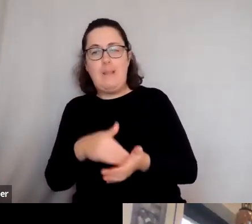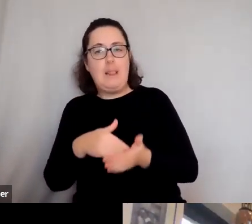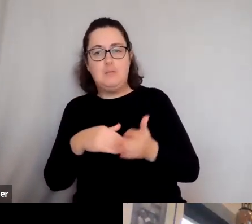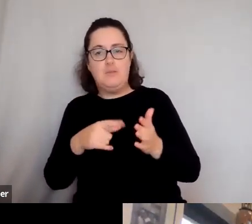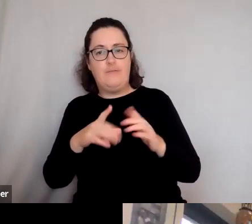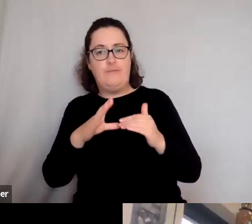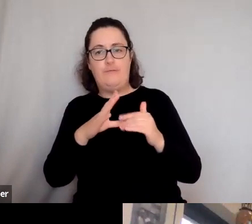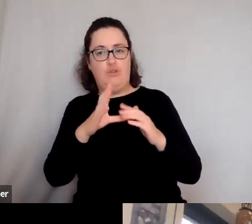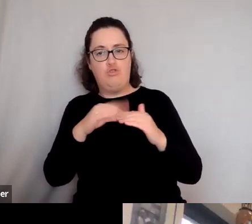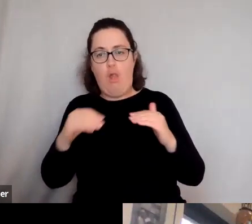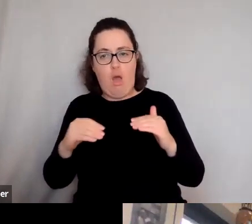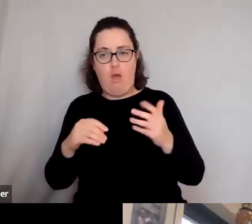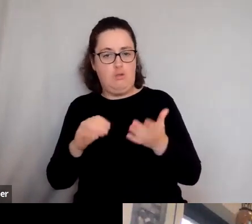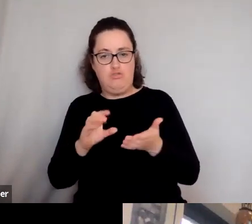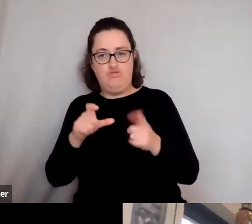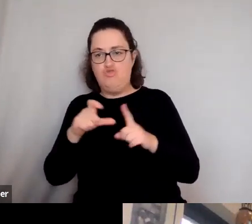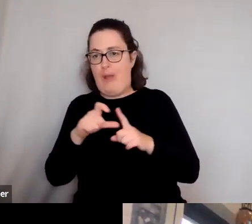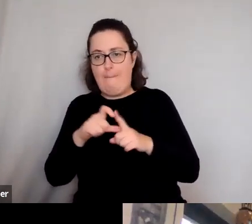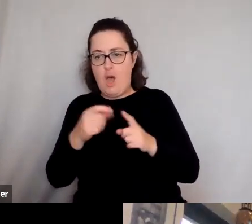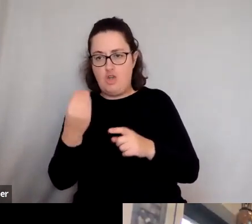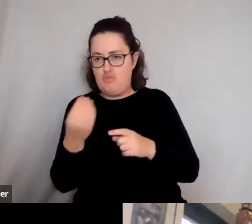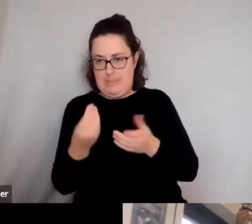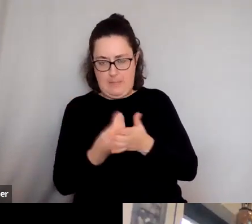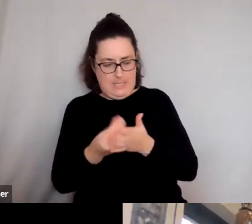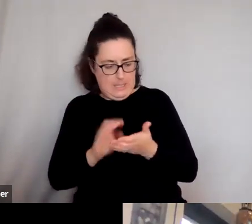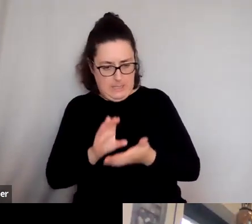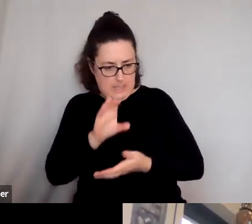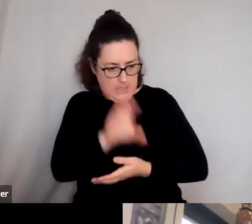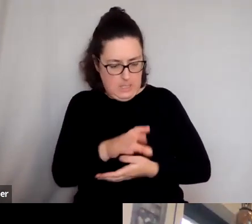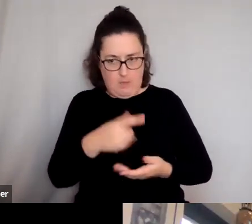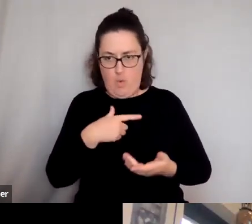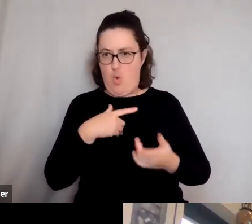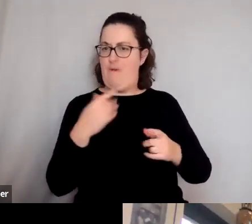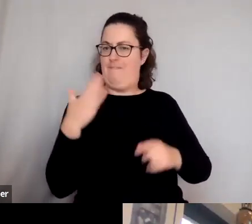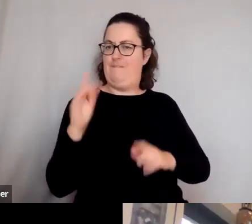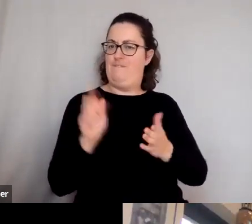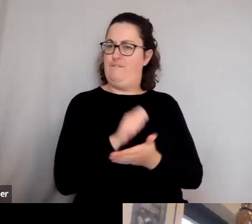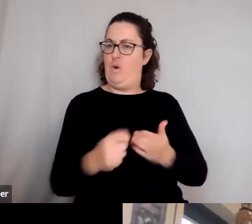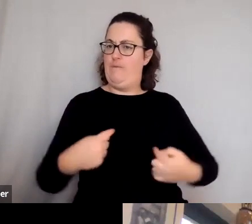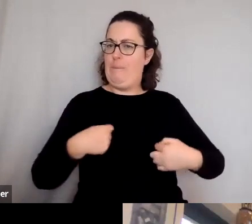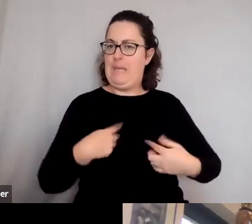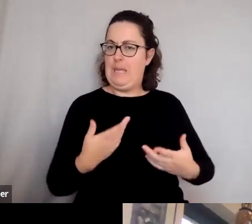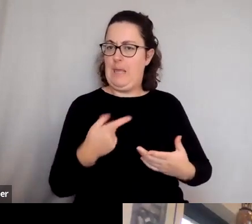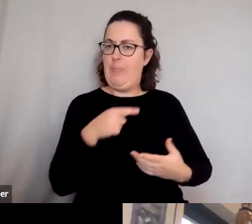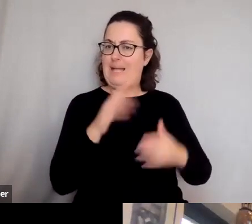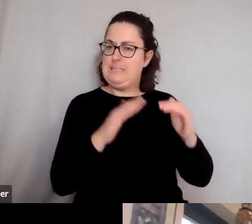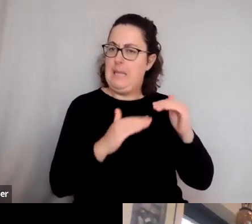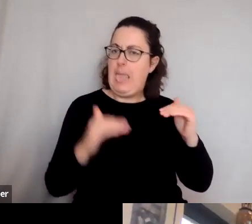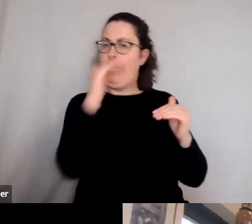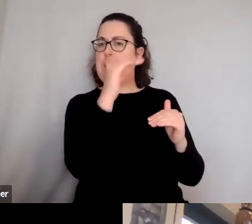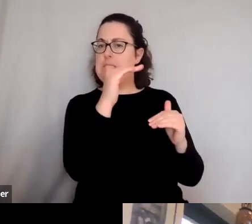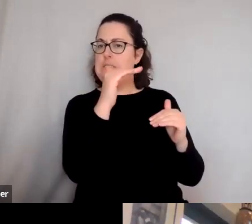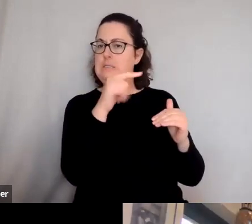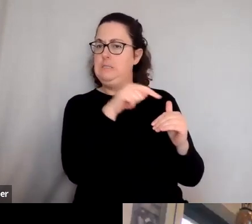or dratmae or whatever. That's a very, very elitist thing to do. So I think, I mean, modern democracy is